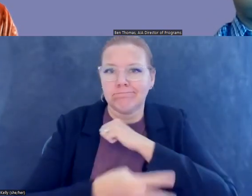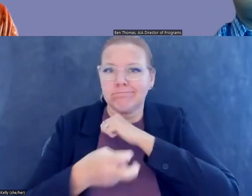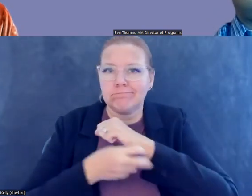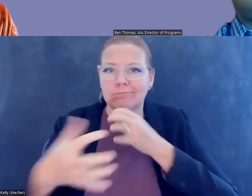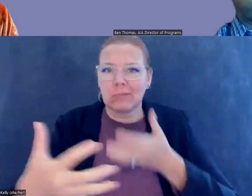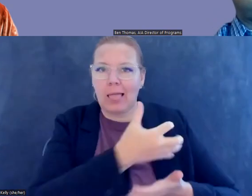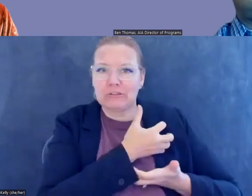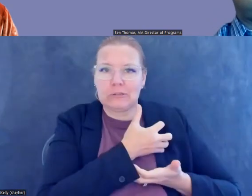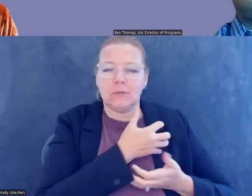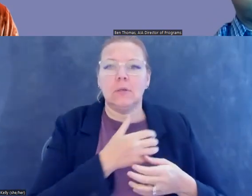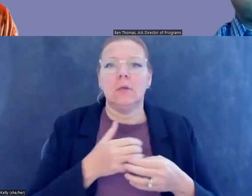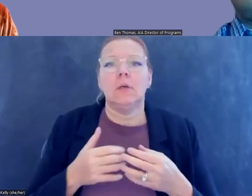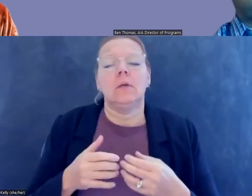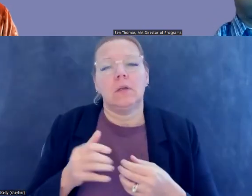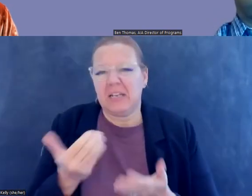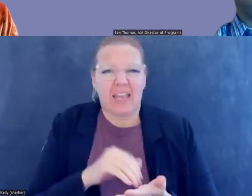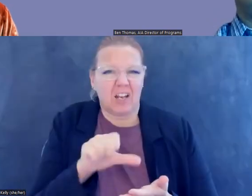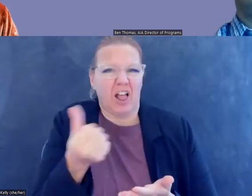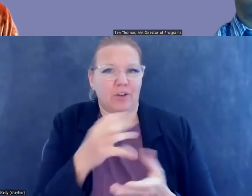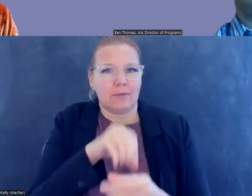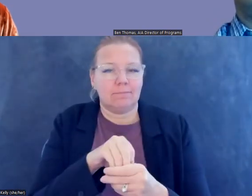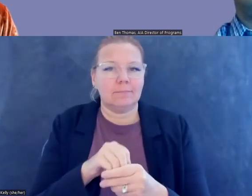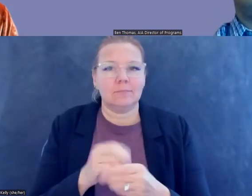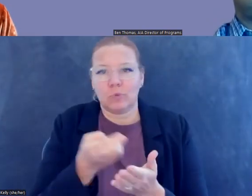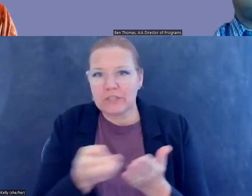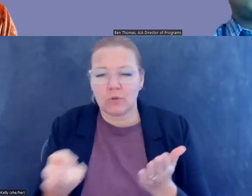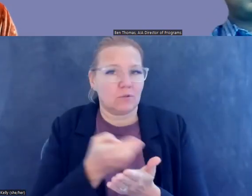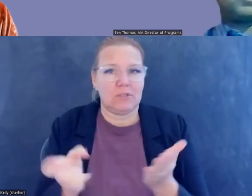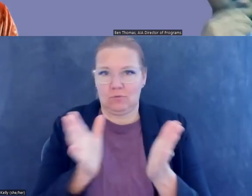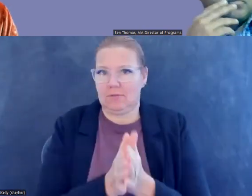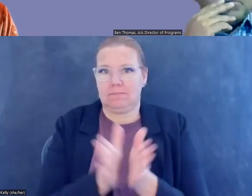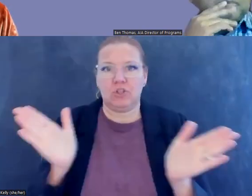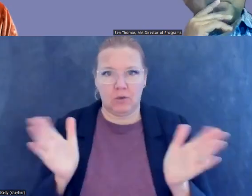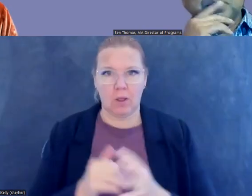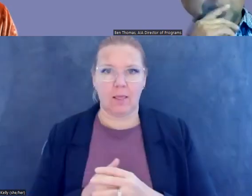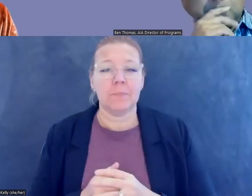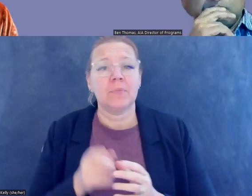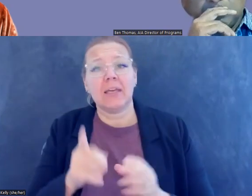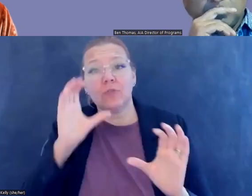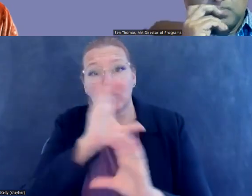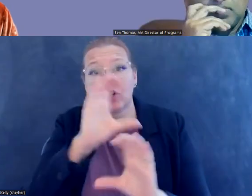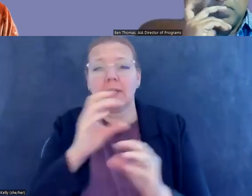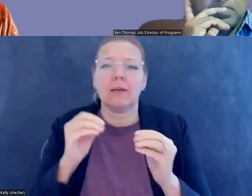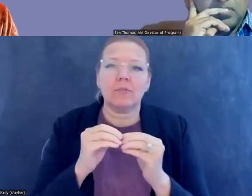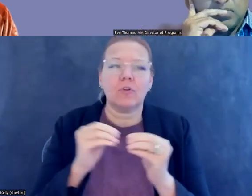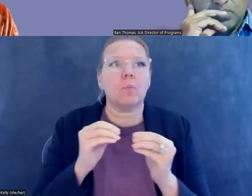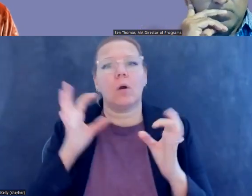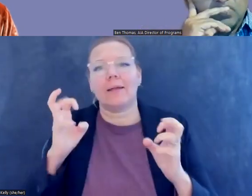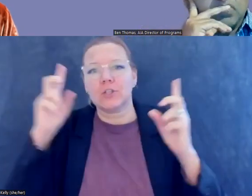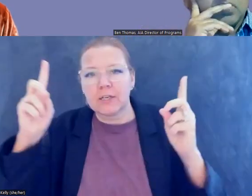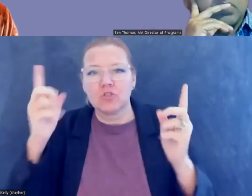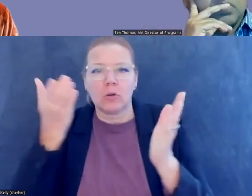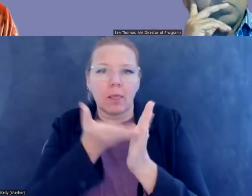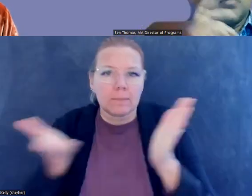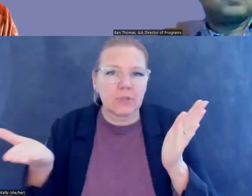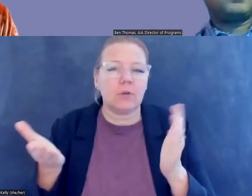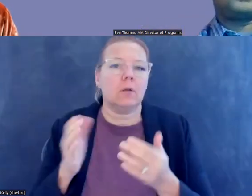and, um, again, other interactive resources and just resources across the board. Um, if you're looking for more scholarly material, I would